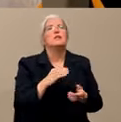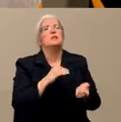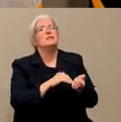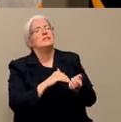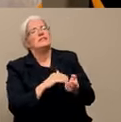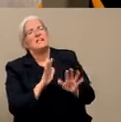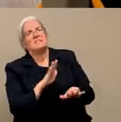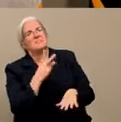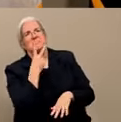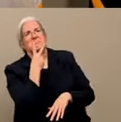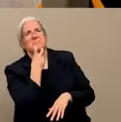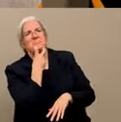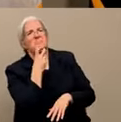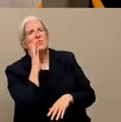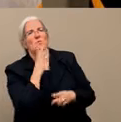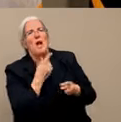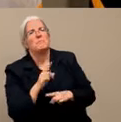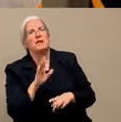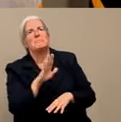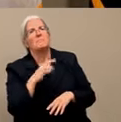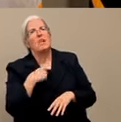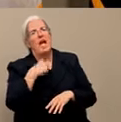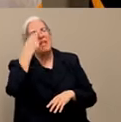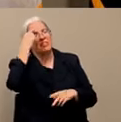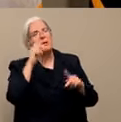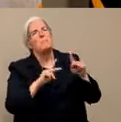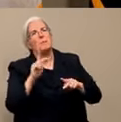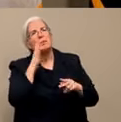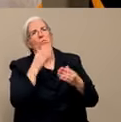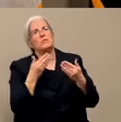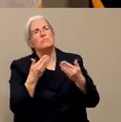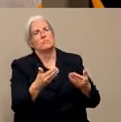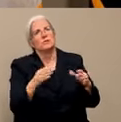I think people are going to step up and do the right thing for the most part.